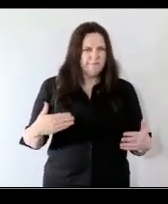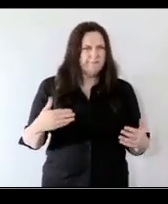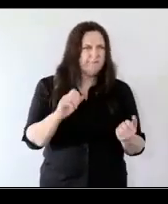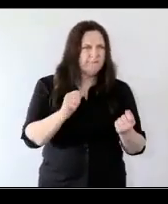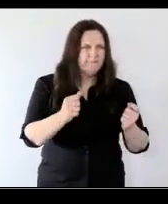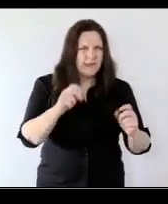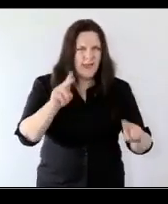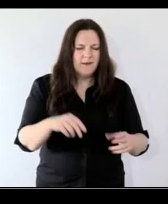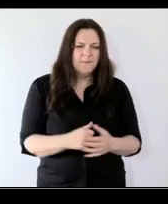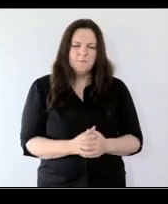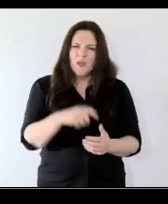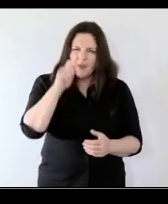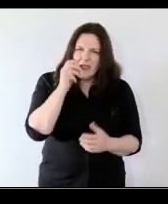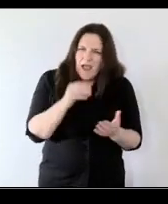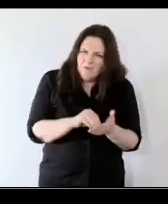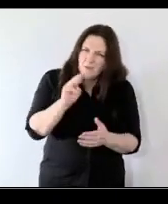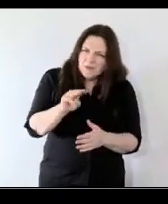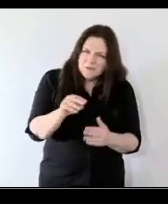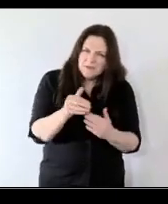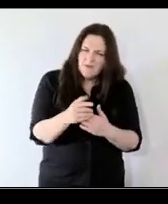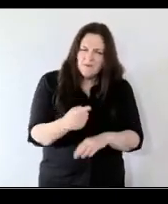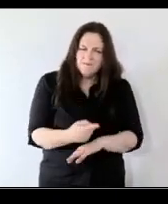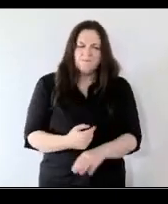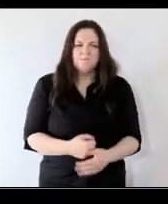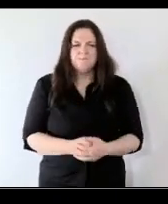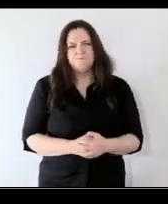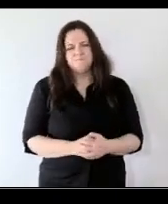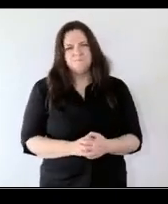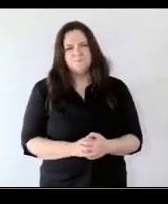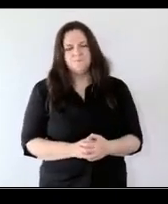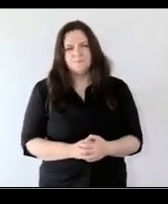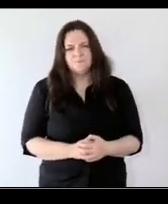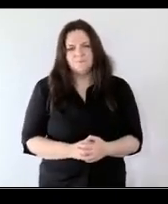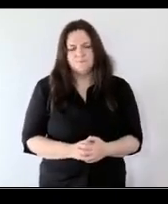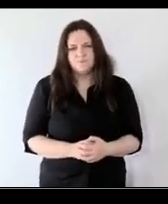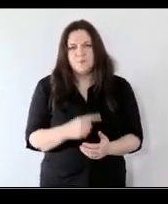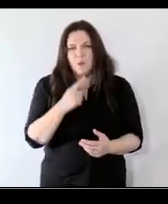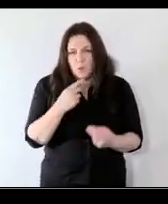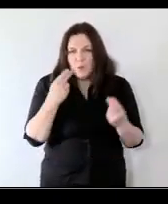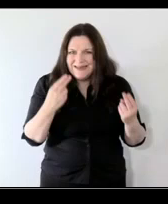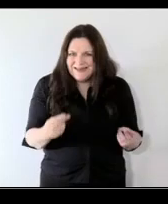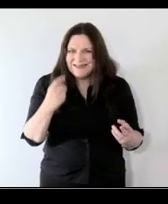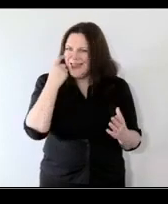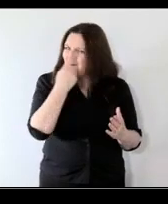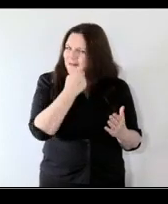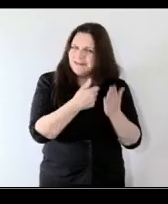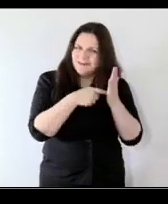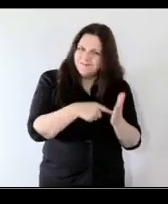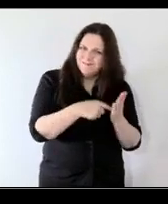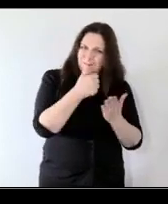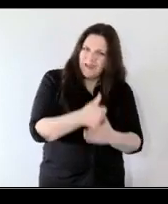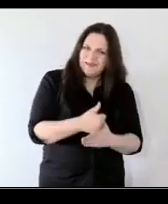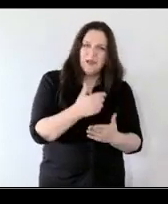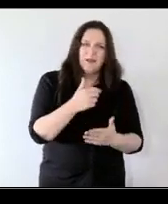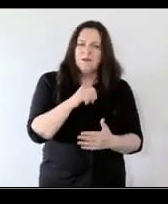possibilities there but we do need the evidence base for what we do and we don't